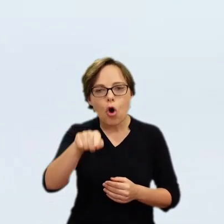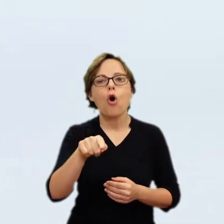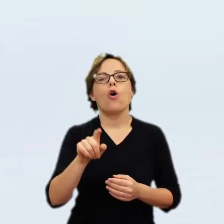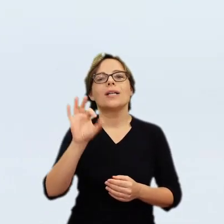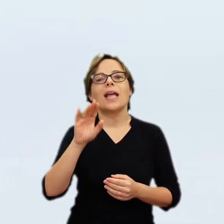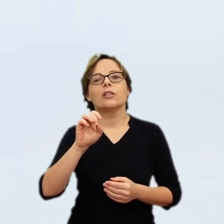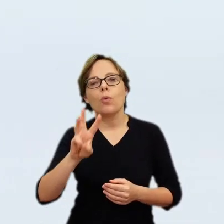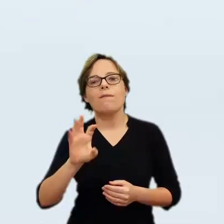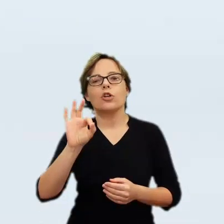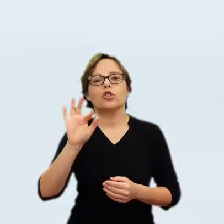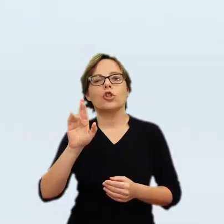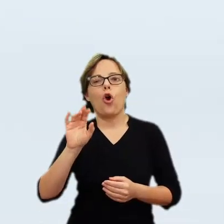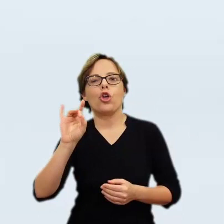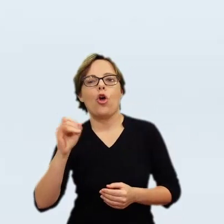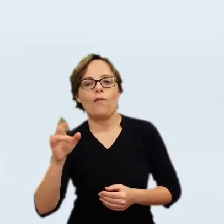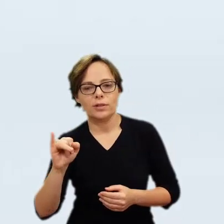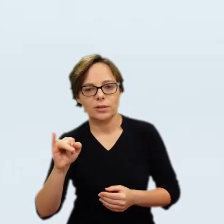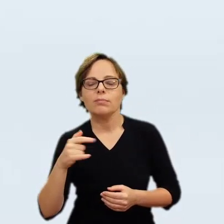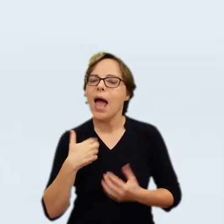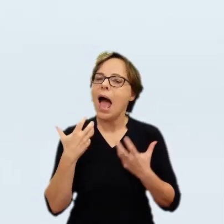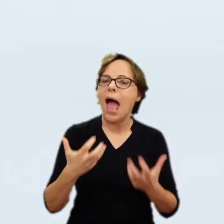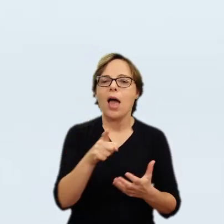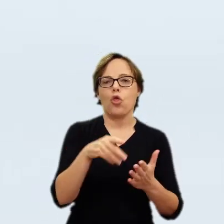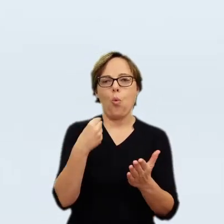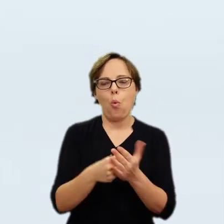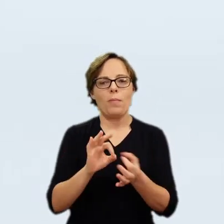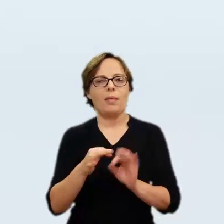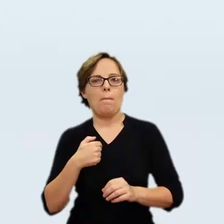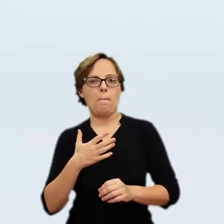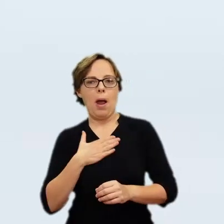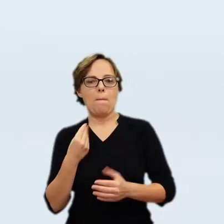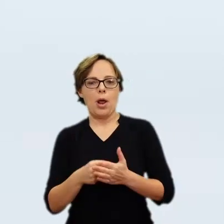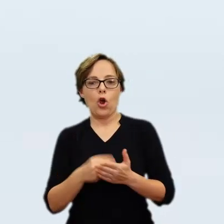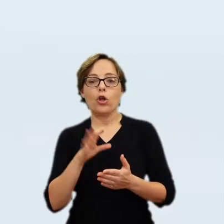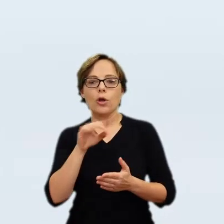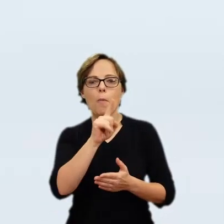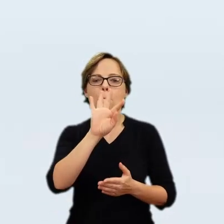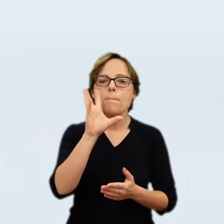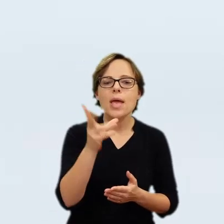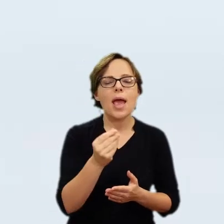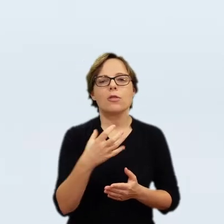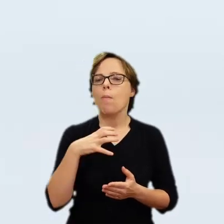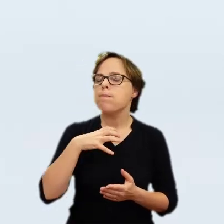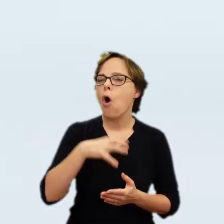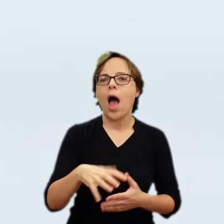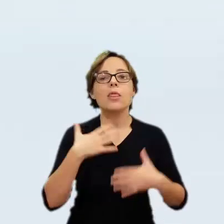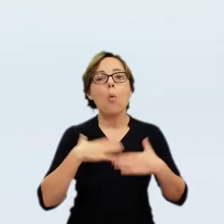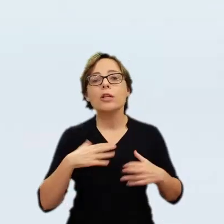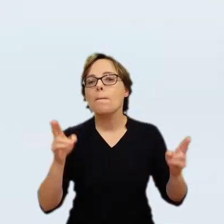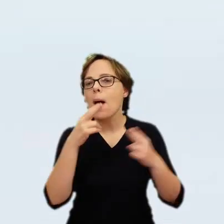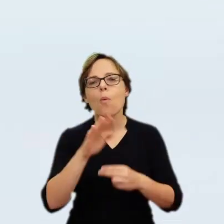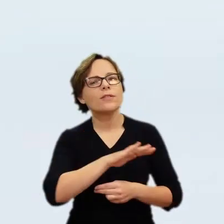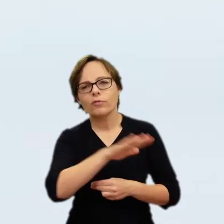arm, the Leliva, could be seen on the quiver of the rider. Even though there is clearly no Leliva in the painting,